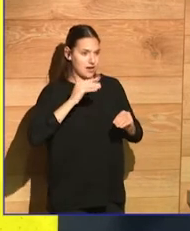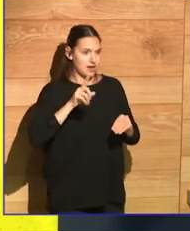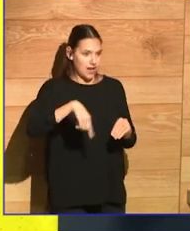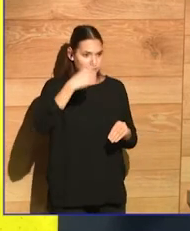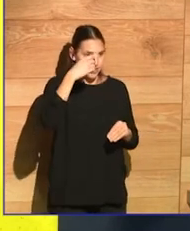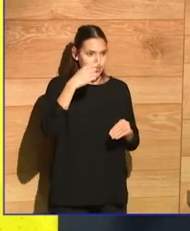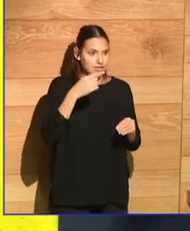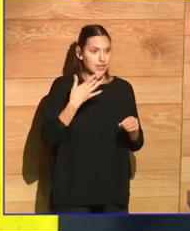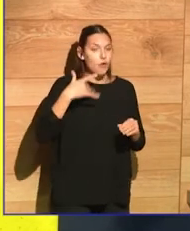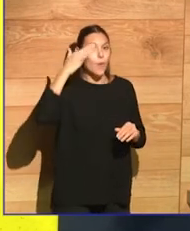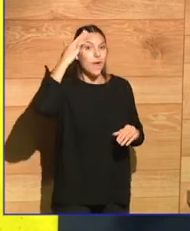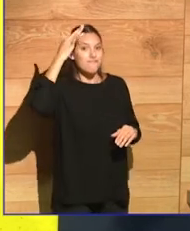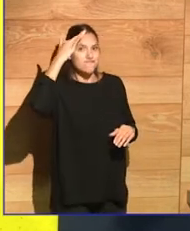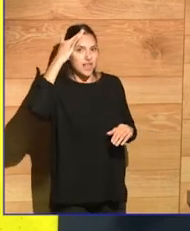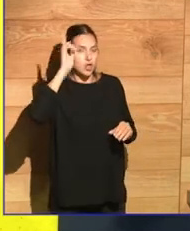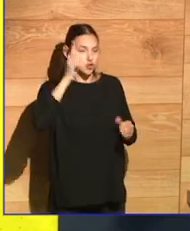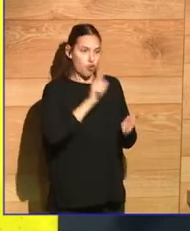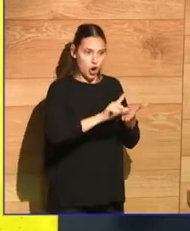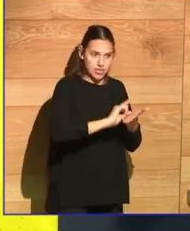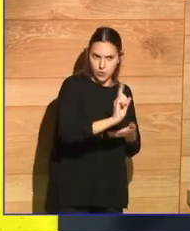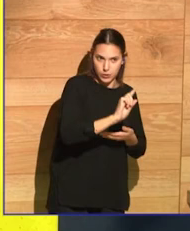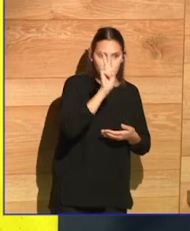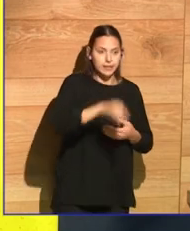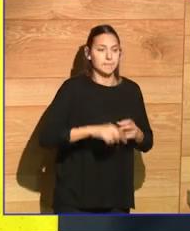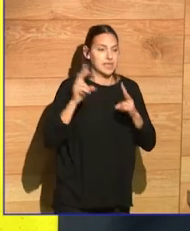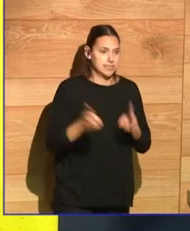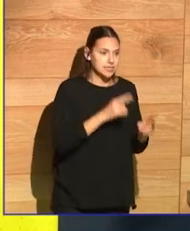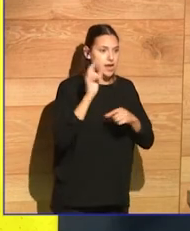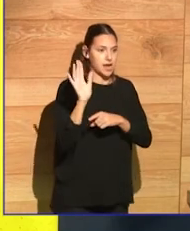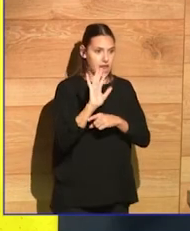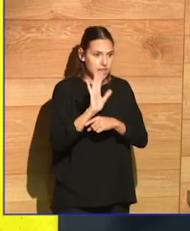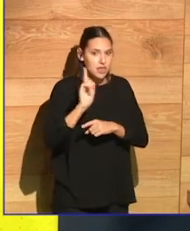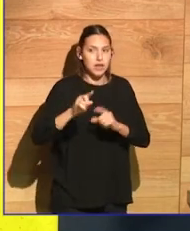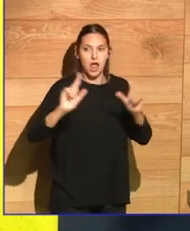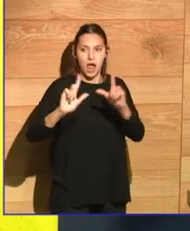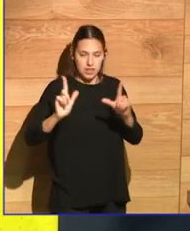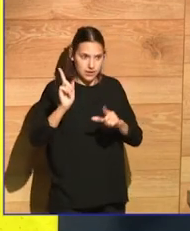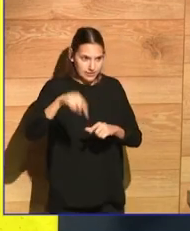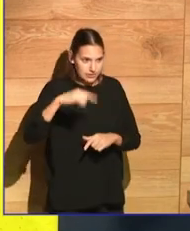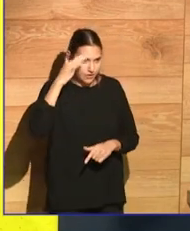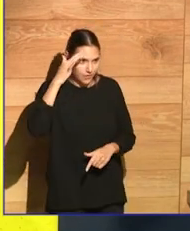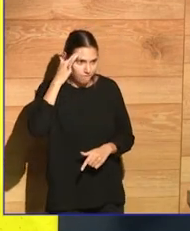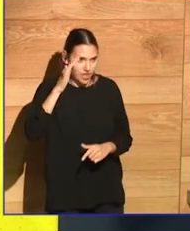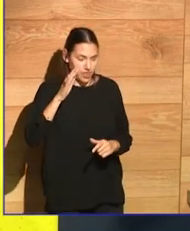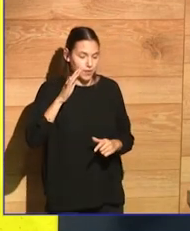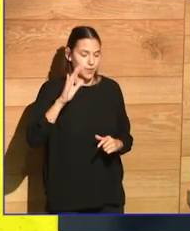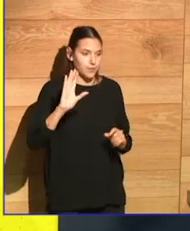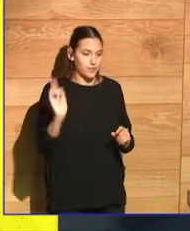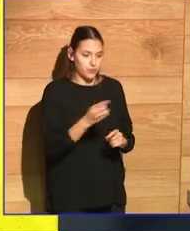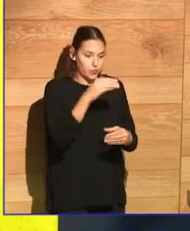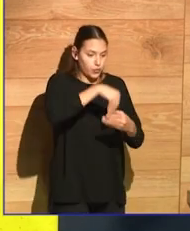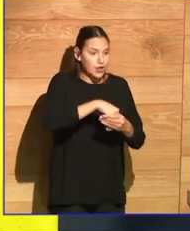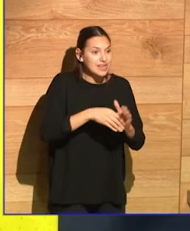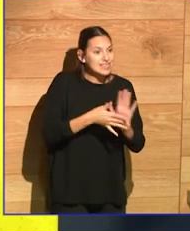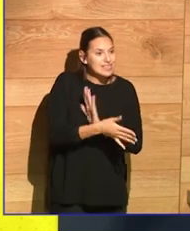say that in the current fiction, and I don't only mean literature, but also series and TV shows, etc.